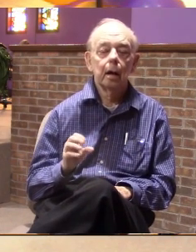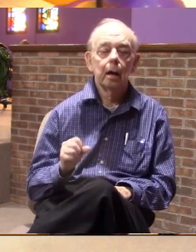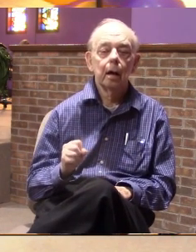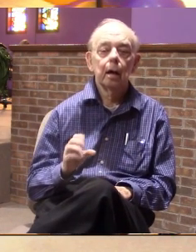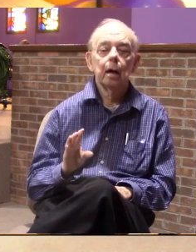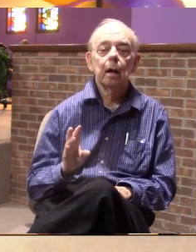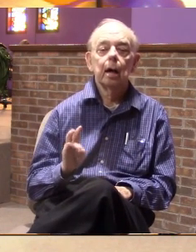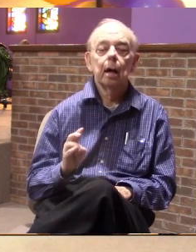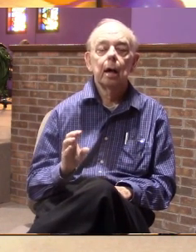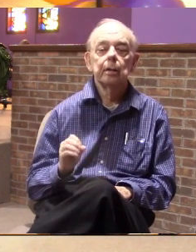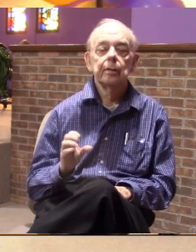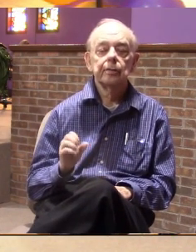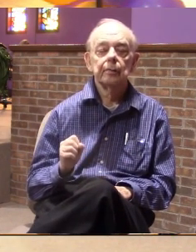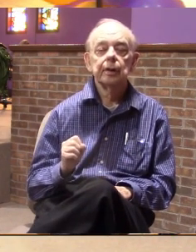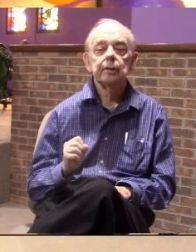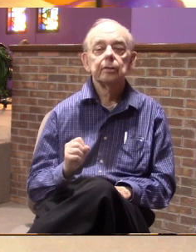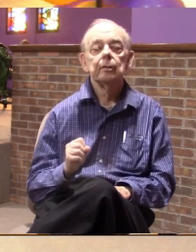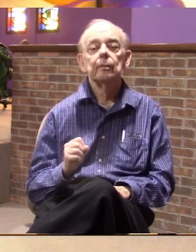70s.